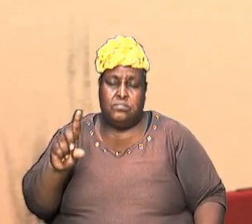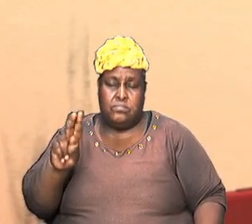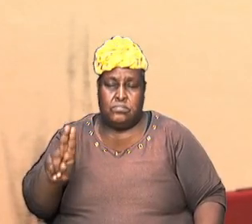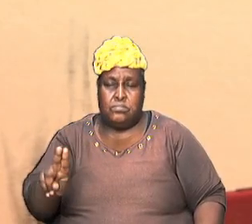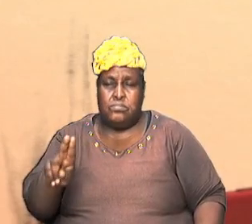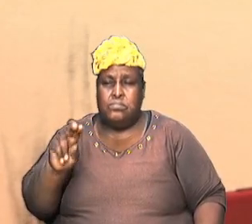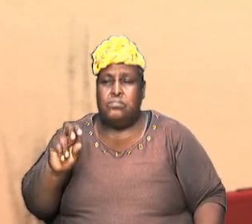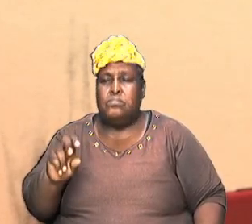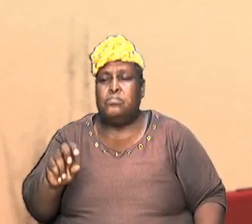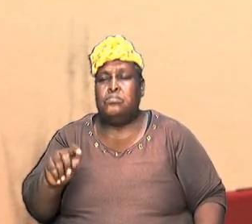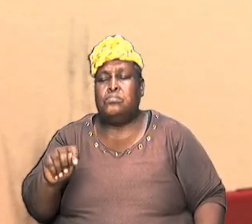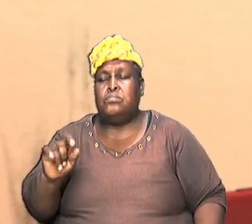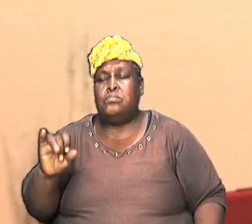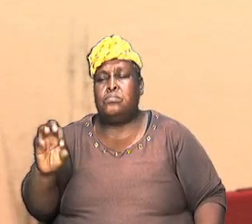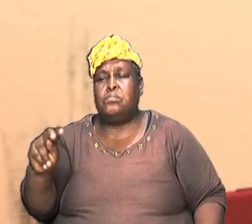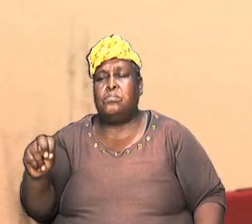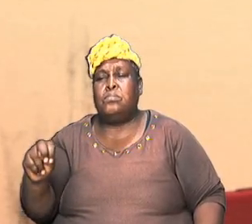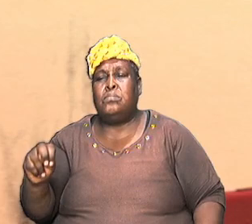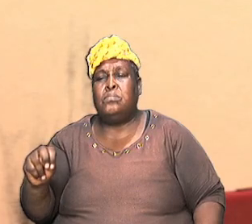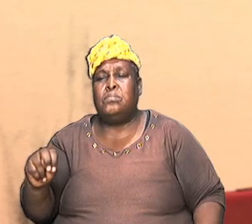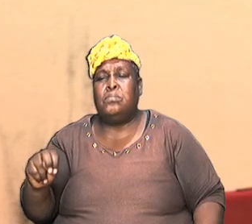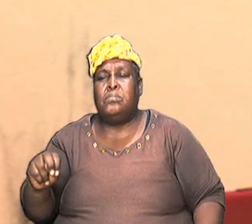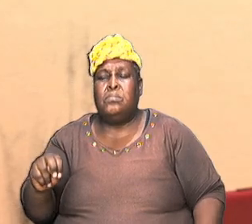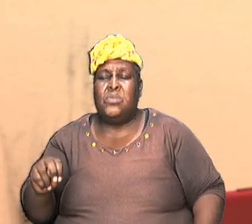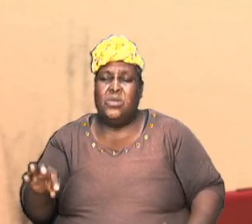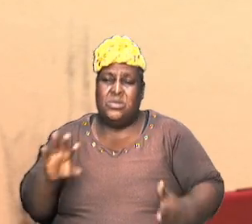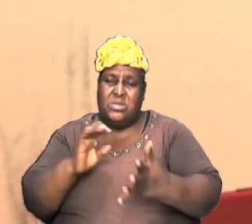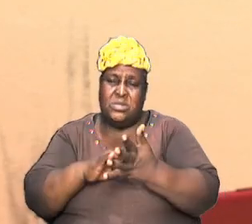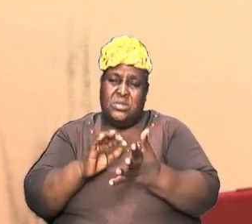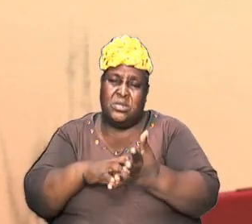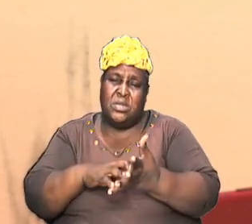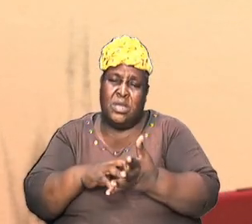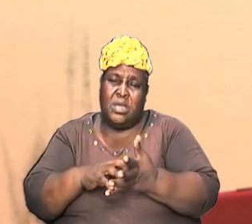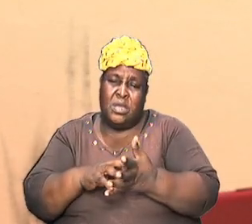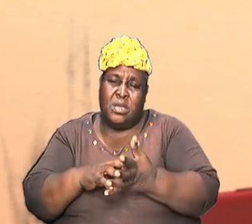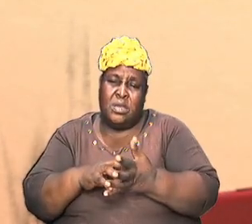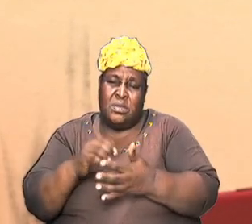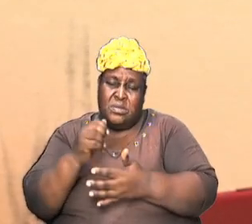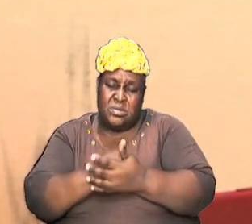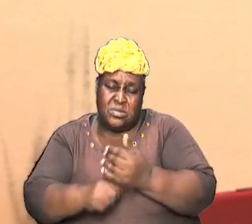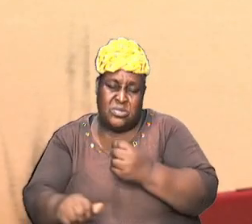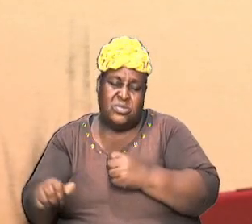further to look at some amount of genetics amen